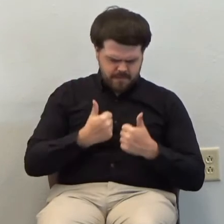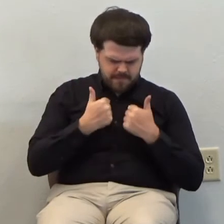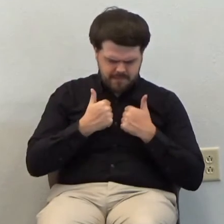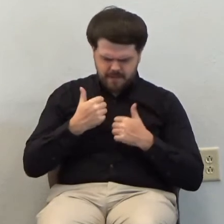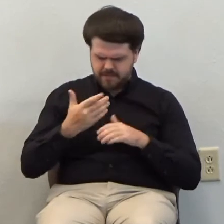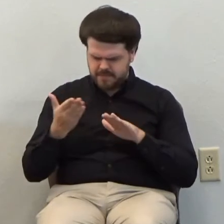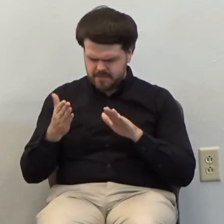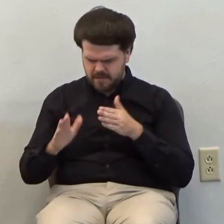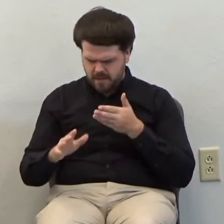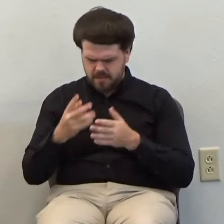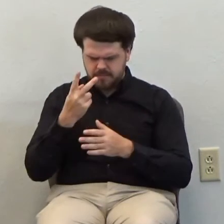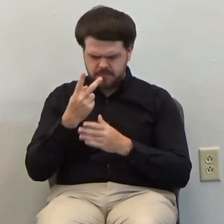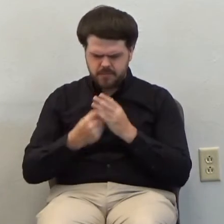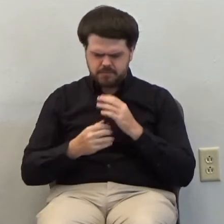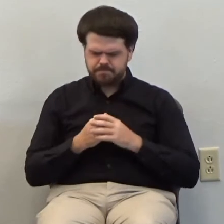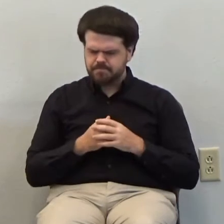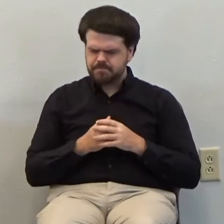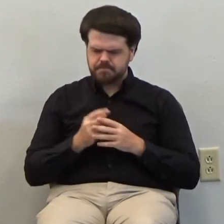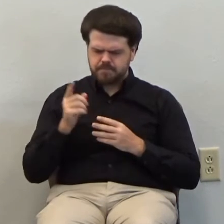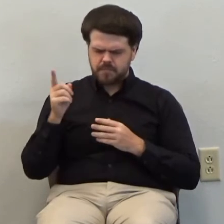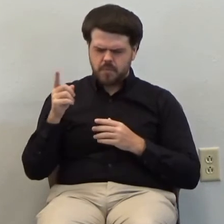the Lord of all things